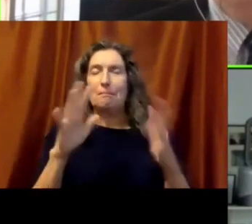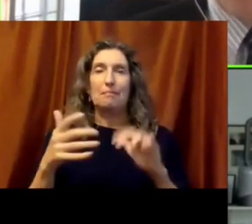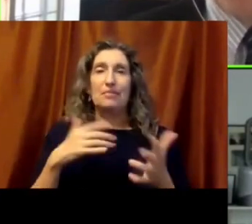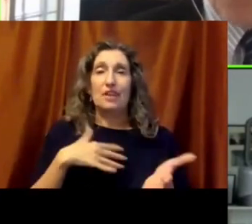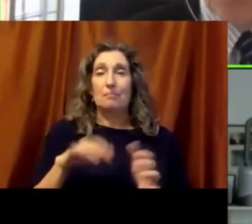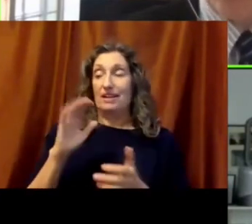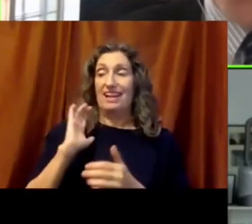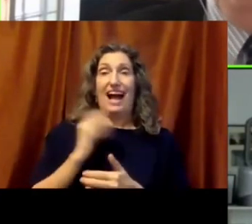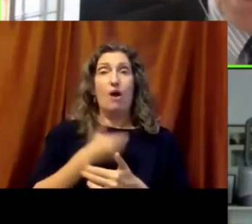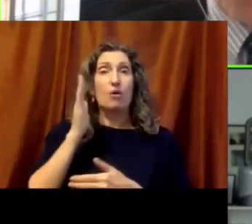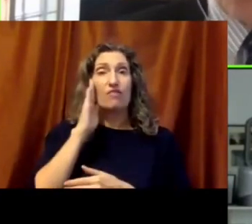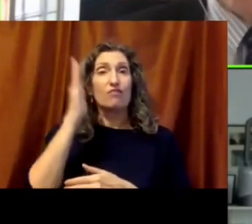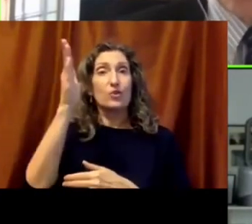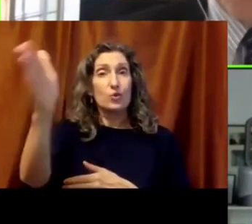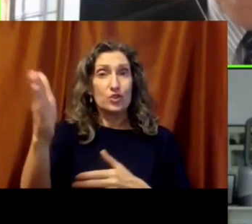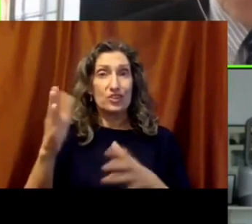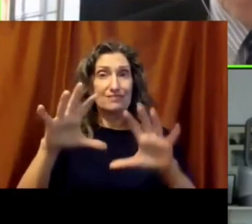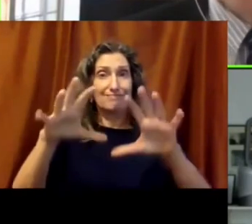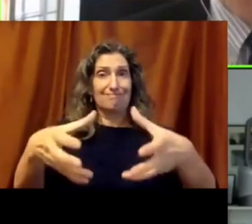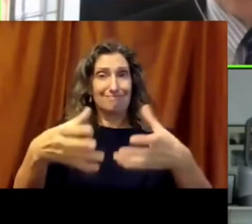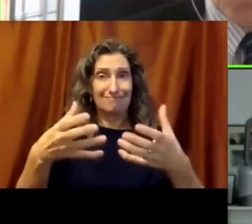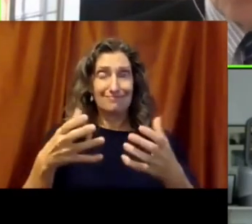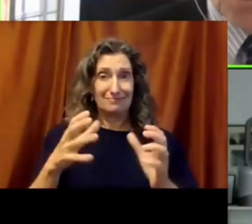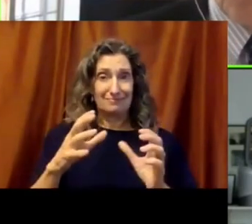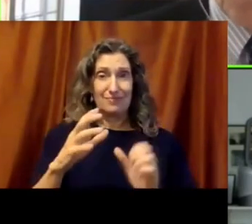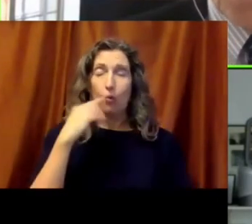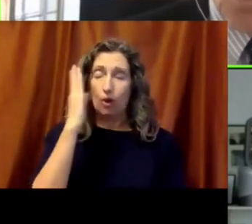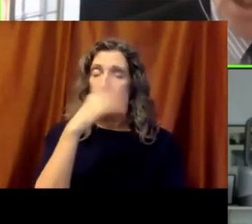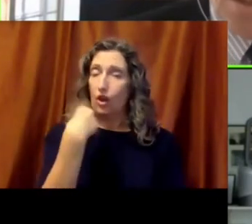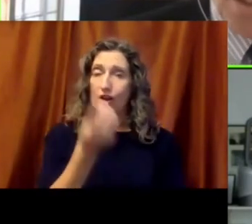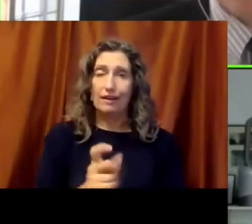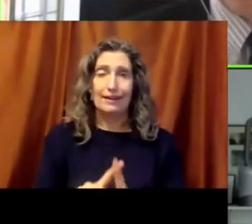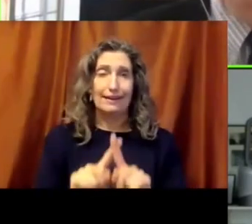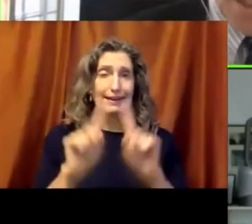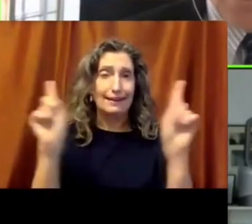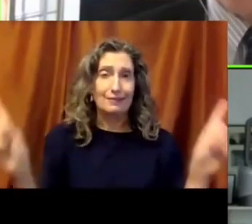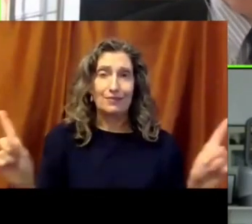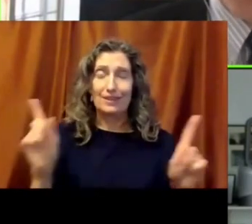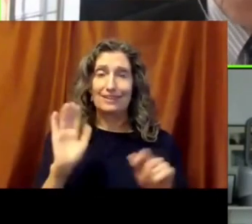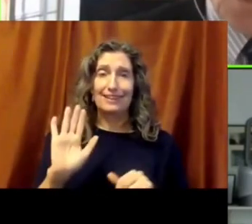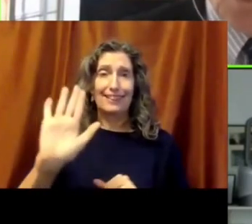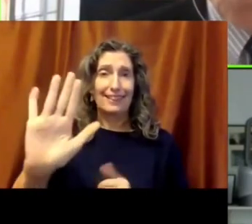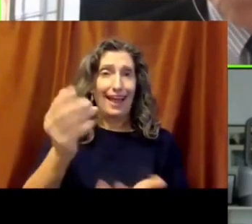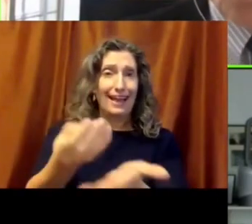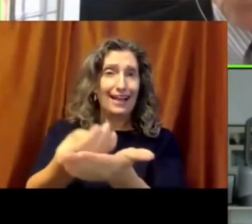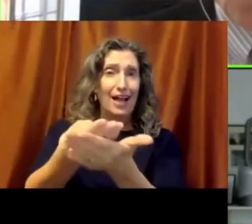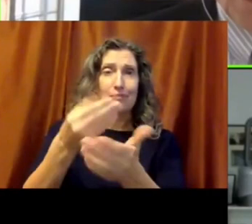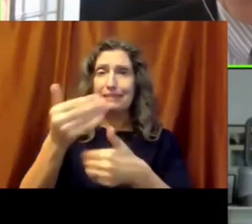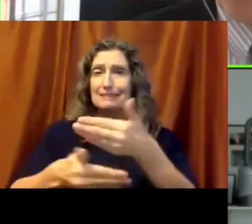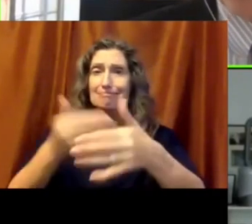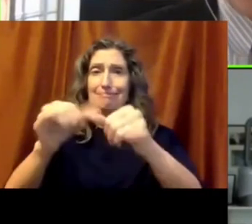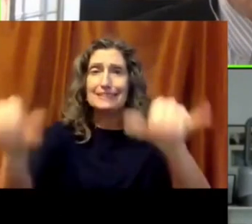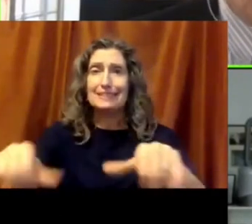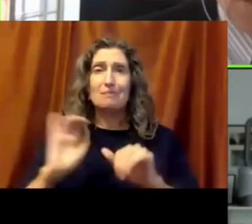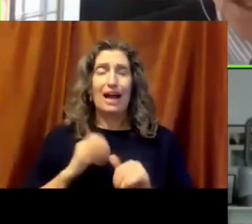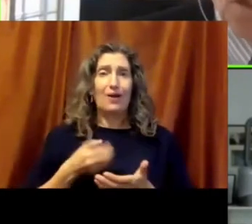of the future that our children will inherit will look different than the ones that we inherited. And so, you know, your own